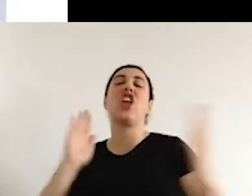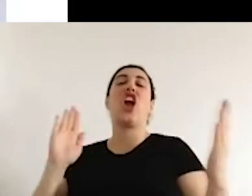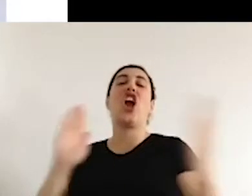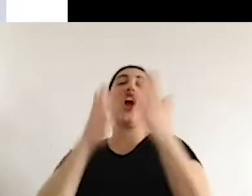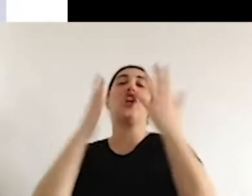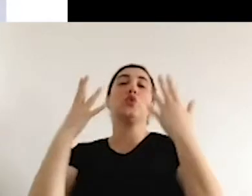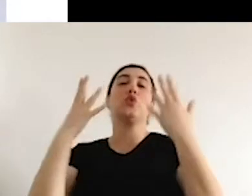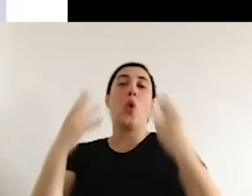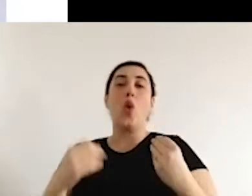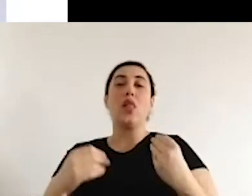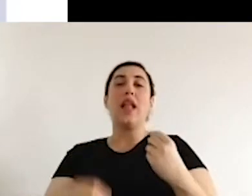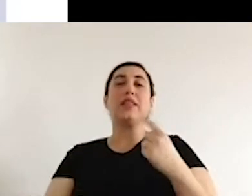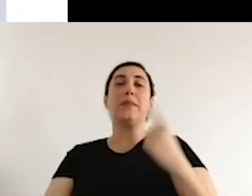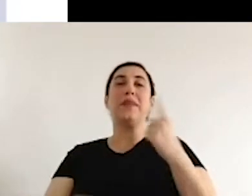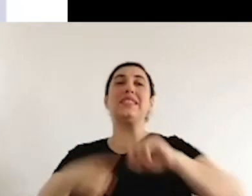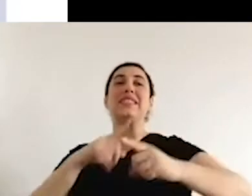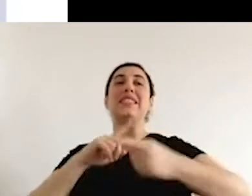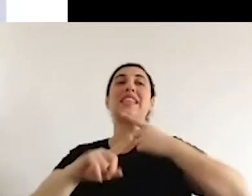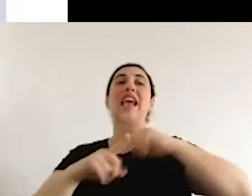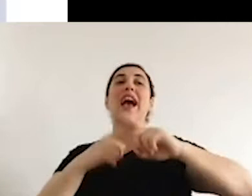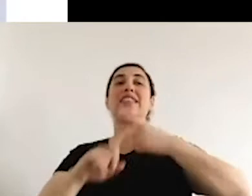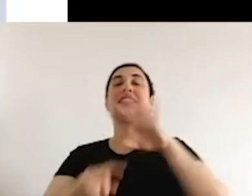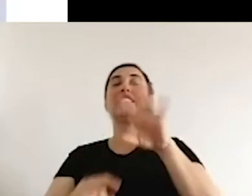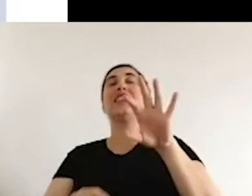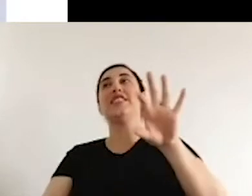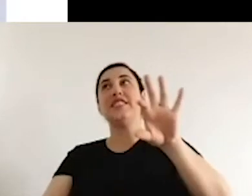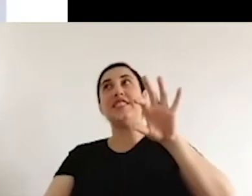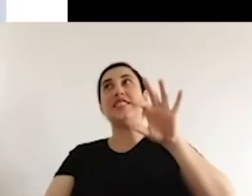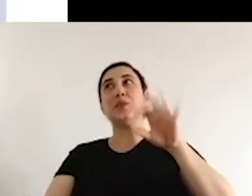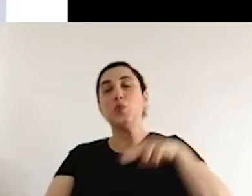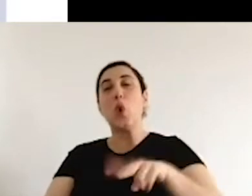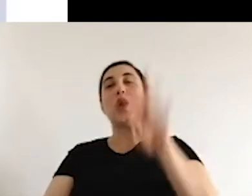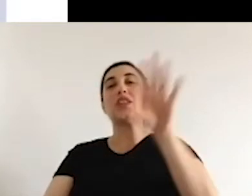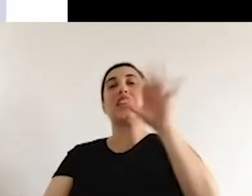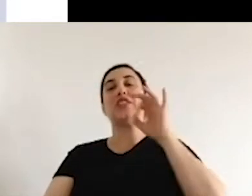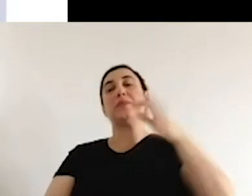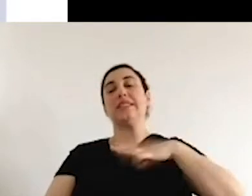tendency. That's what we are faced with.